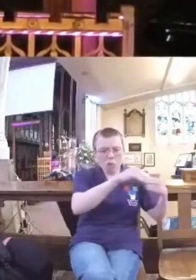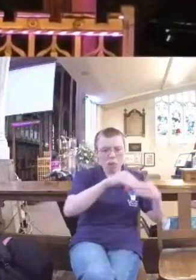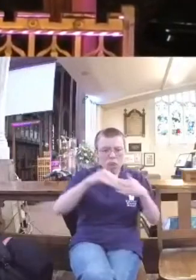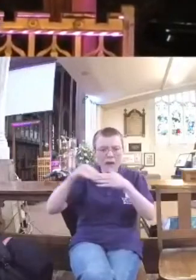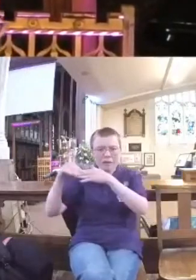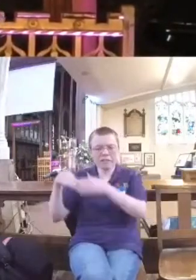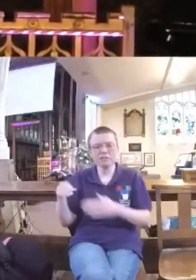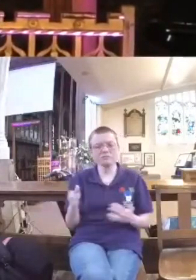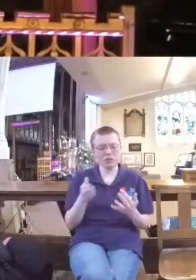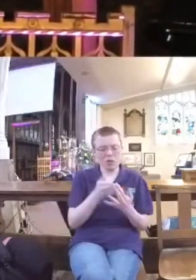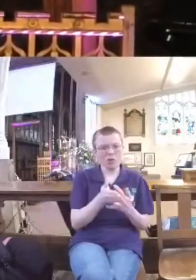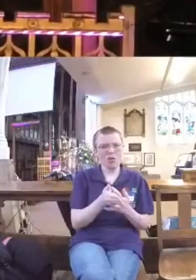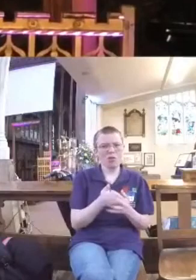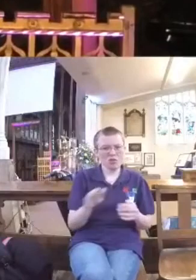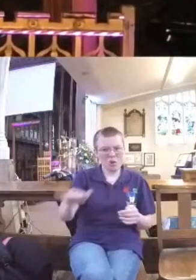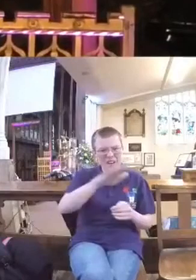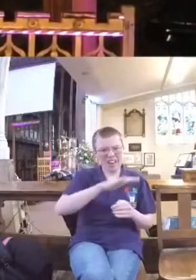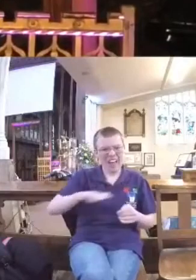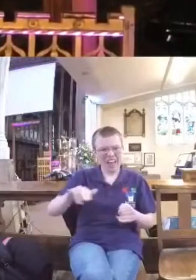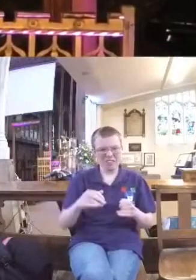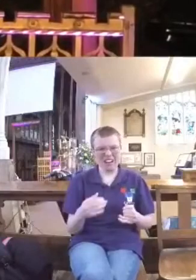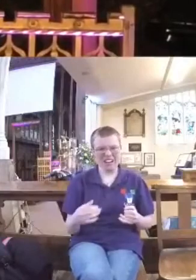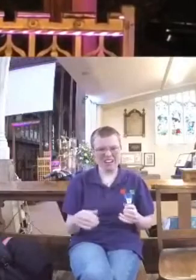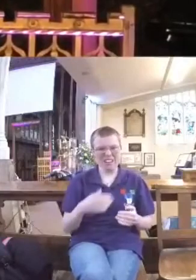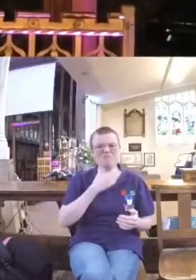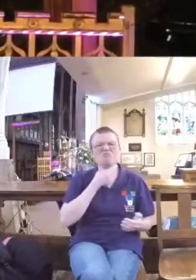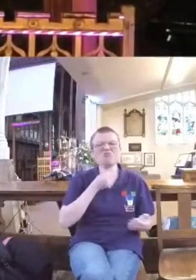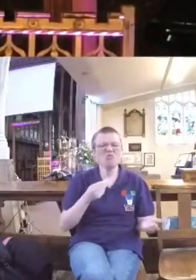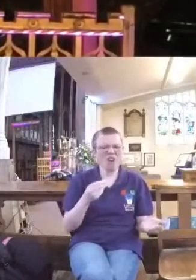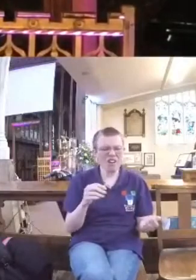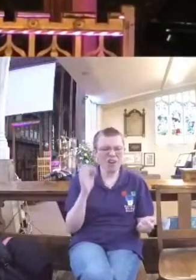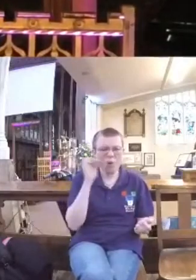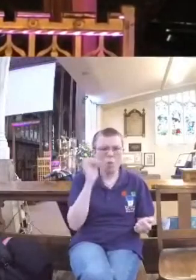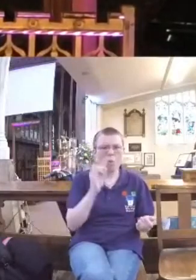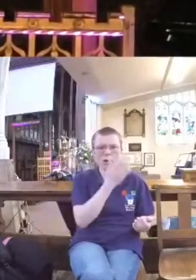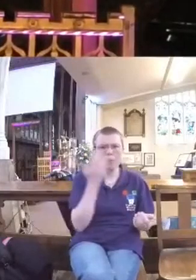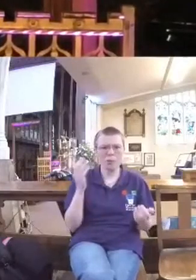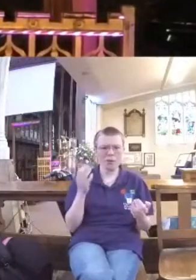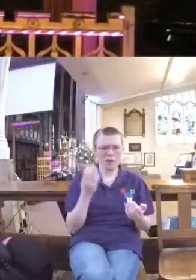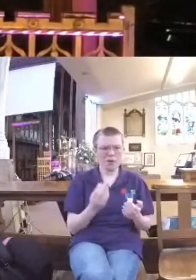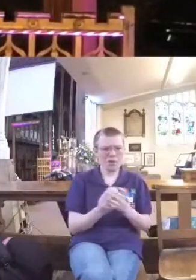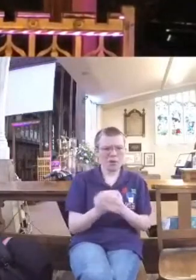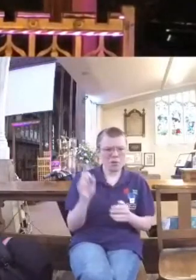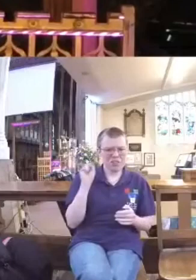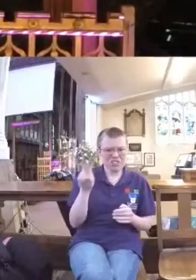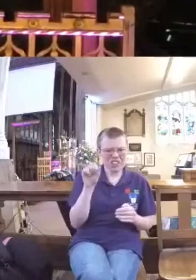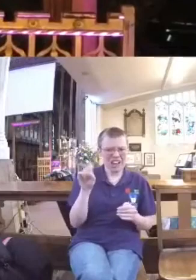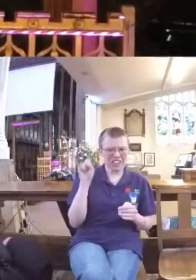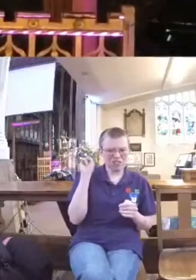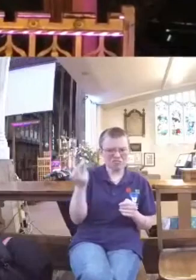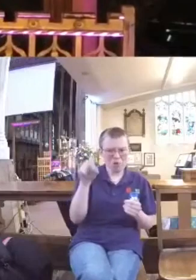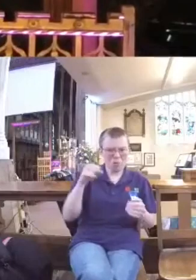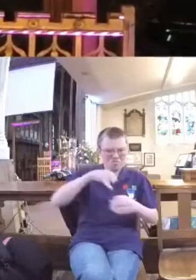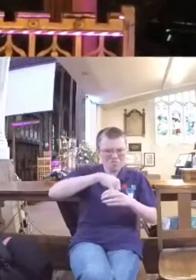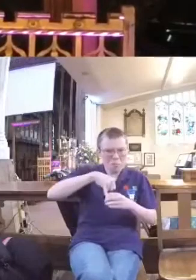vast and dreadful wilderness, that thirsty and waterless land with its venomous snakes and scorpions. He brought